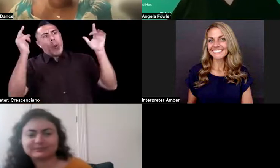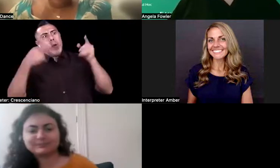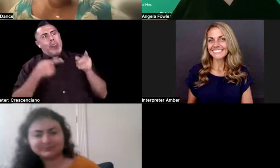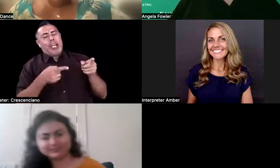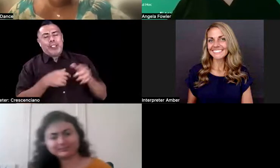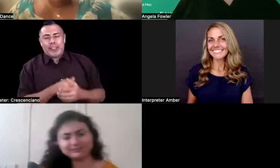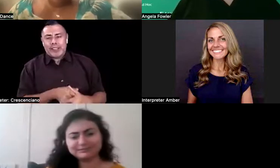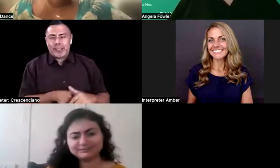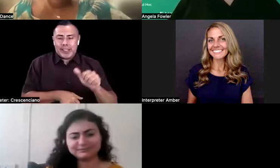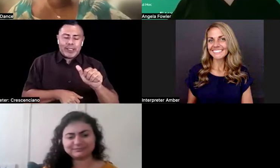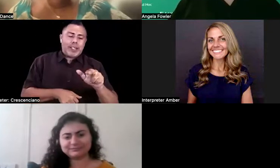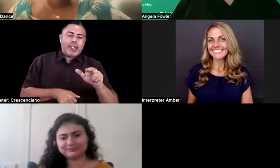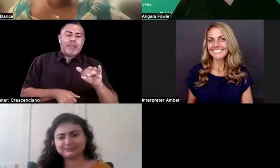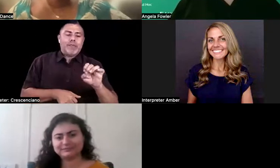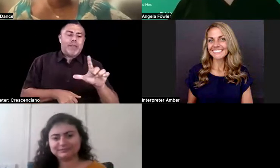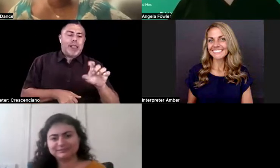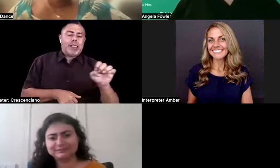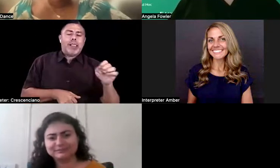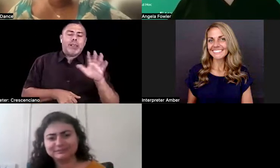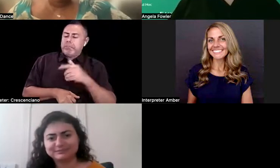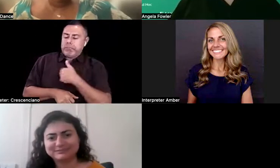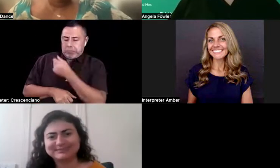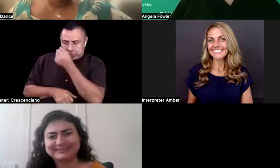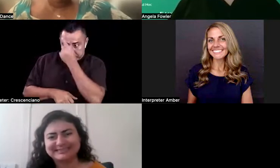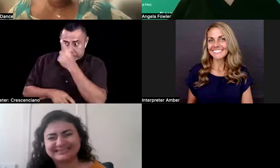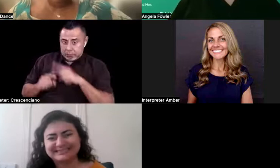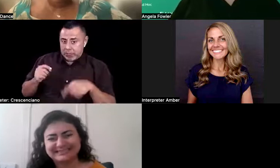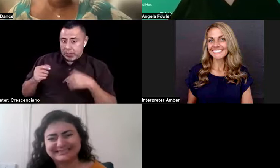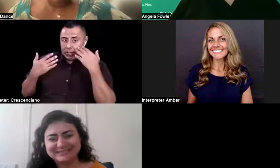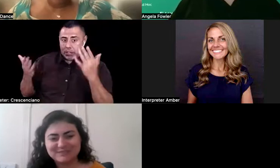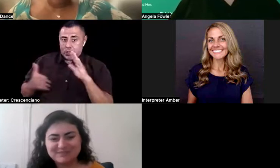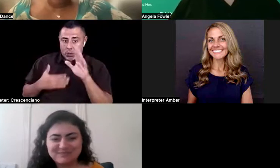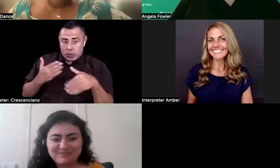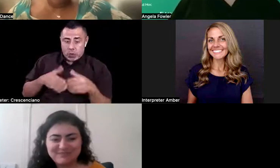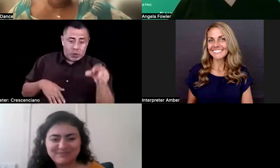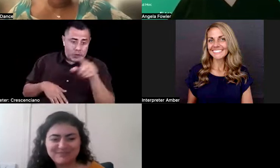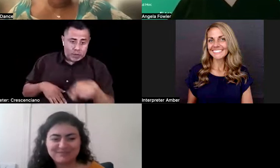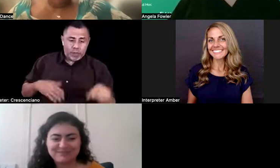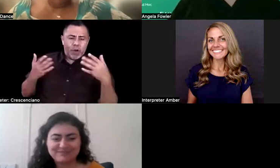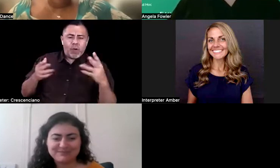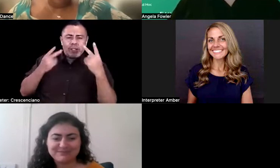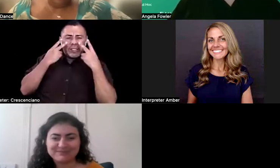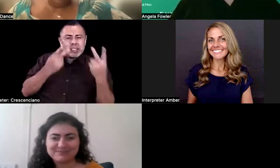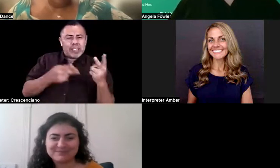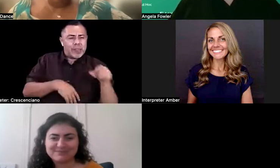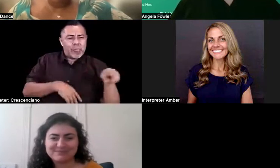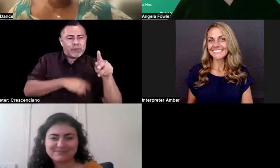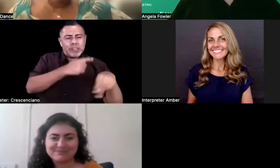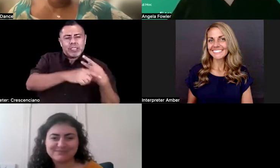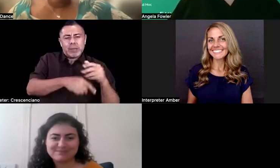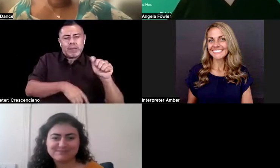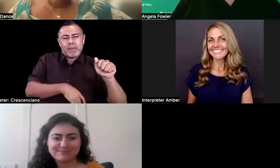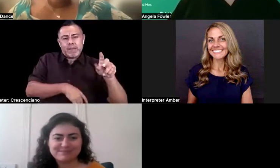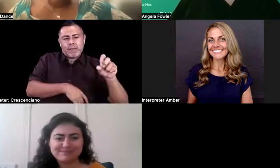everyone has seen these sponsored ads or if it's only those of us who are really like in the space. So I figured I'd put the plug. Um, did